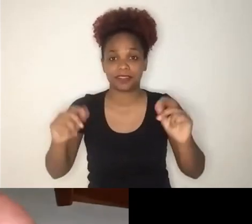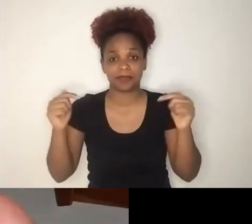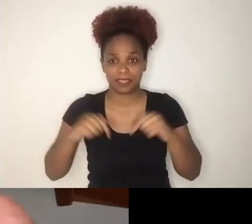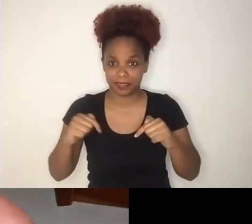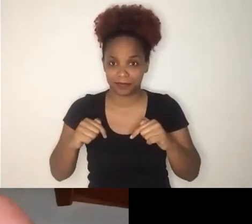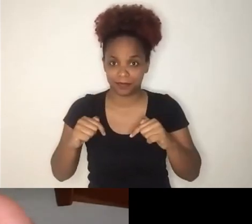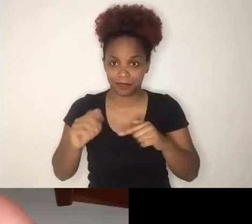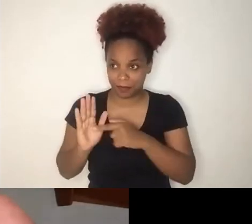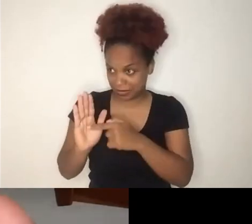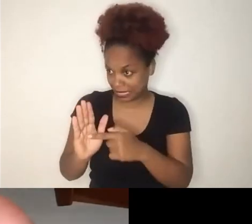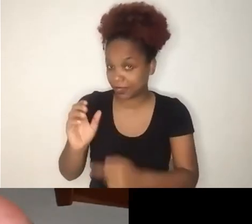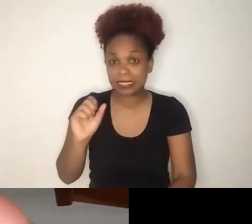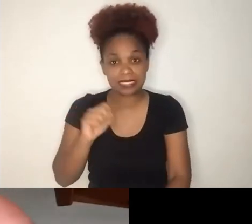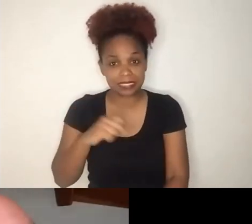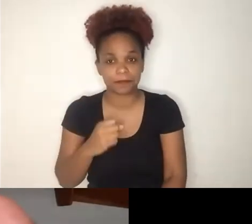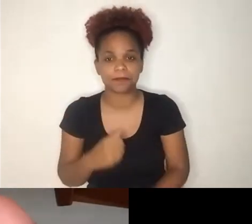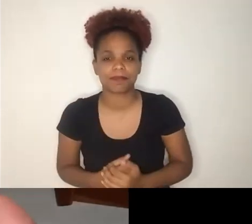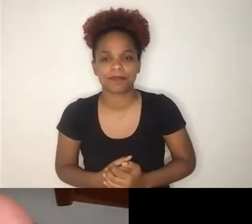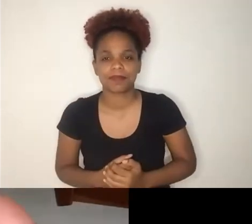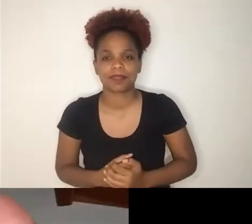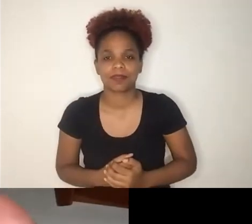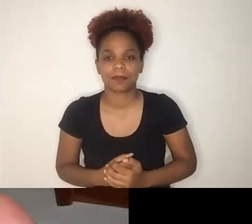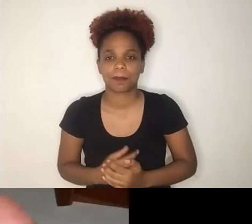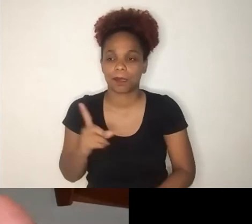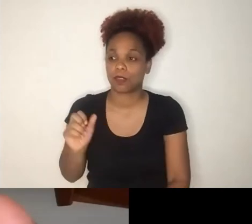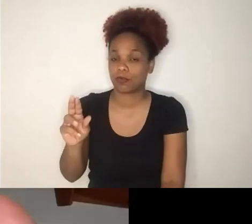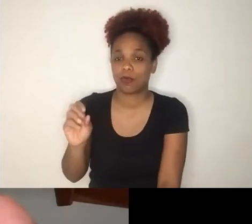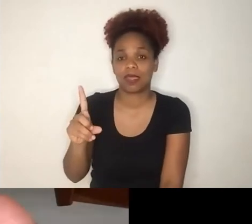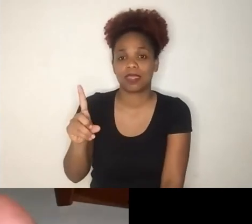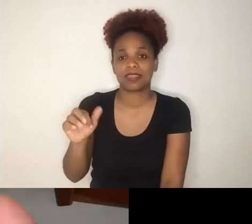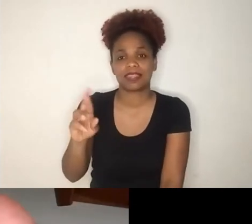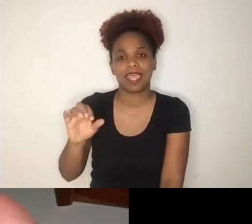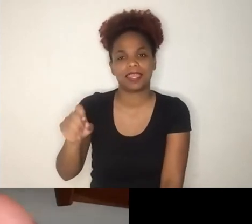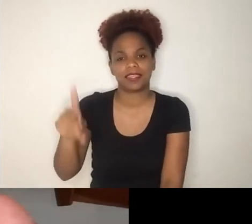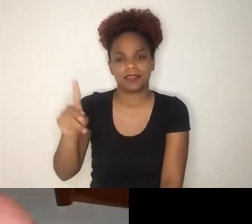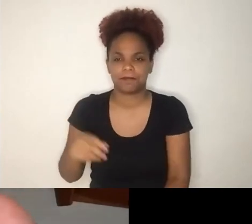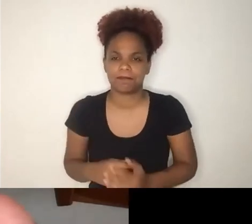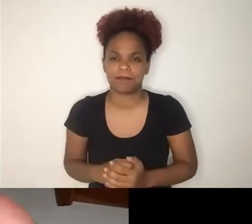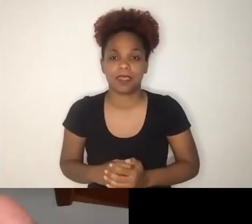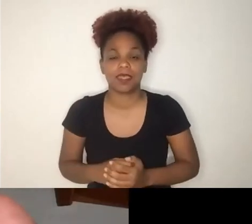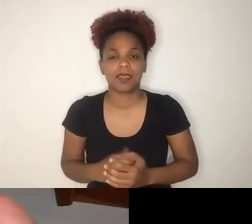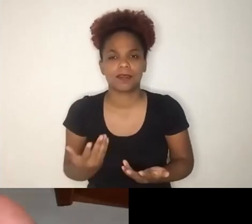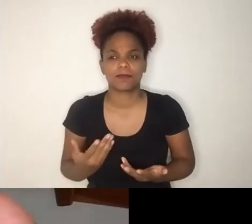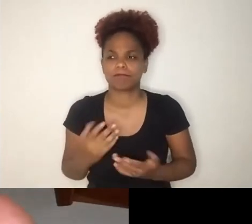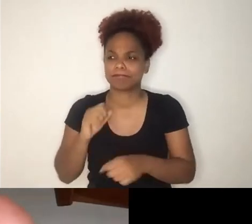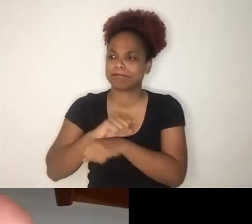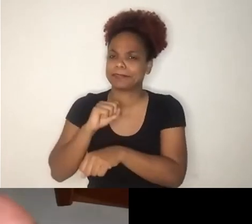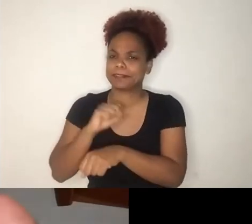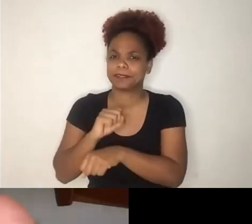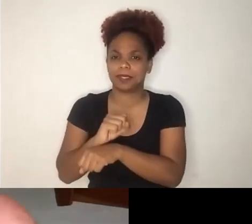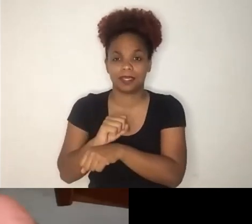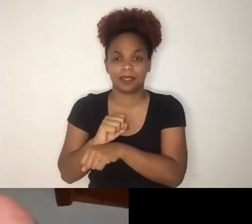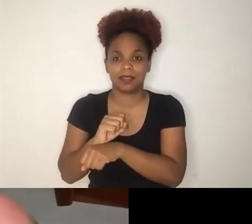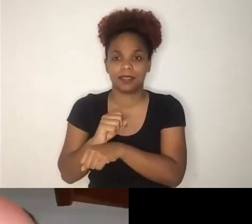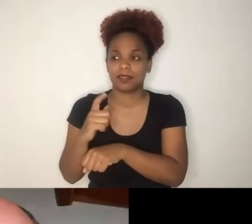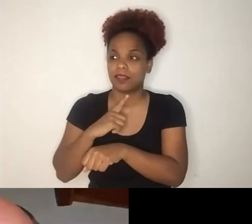Dirk. I am waiting for the instructions of the technical people and I'll introduce you,